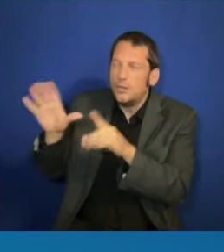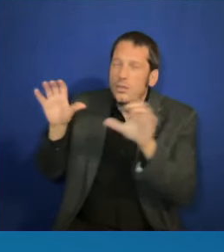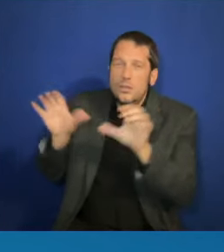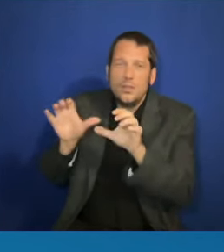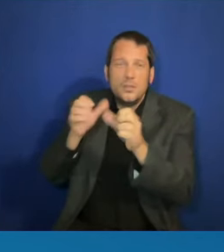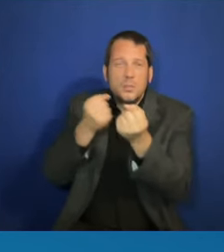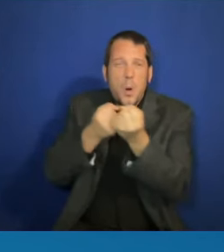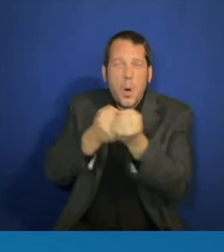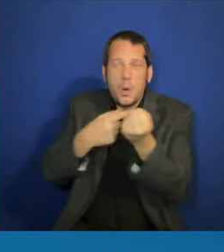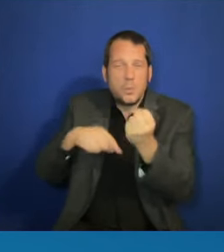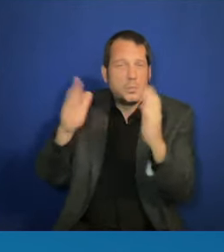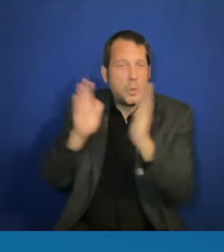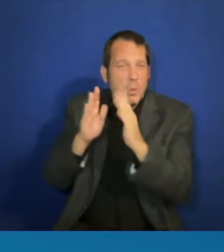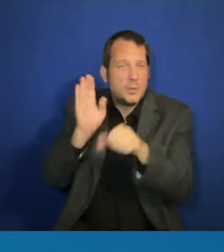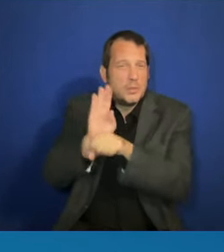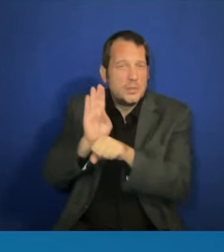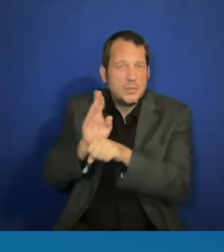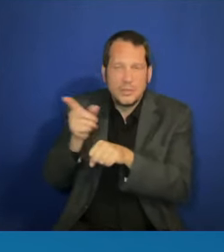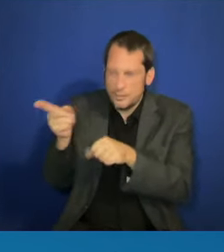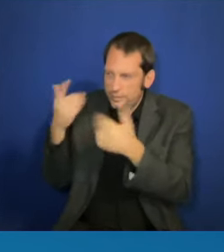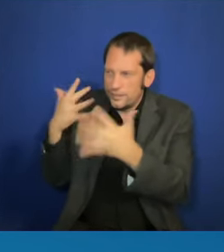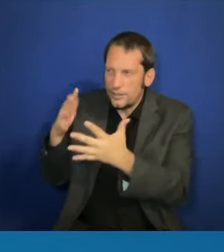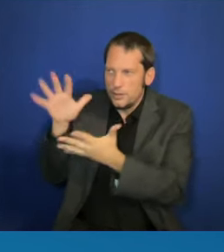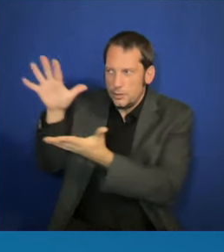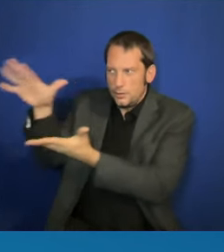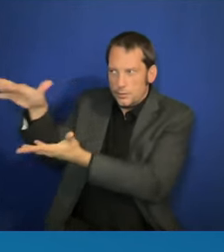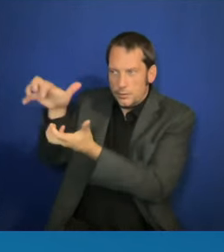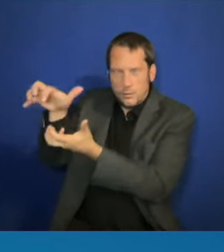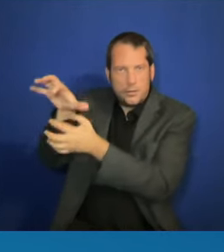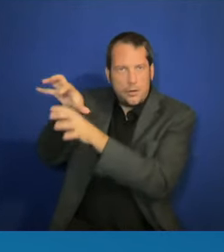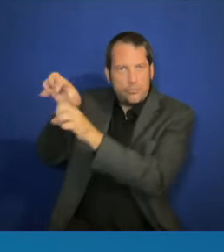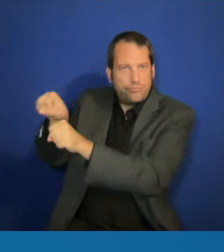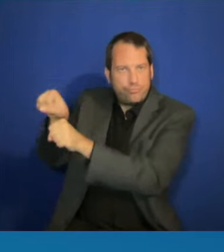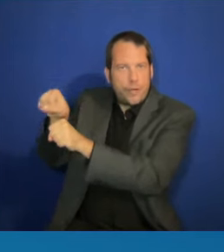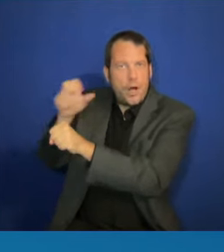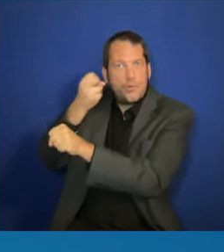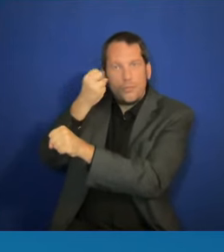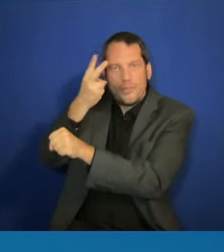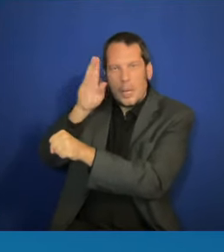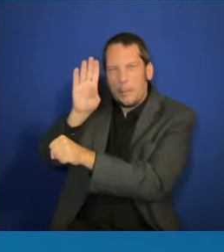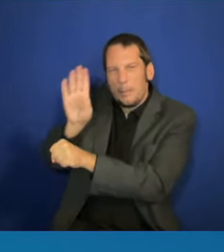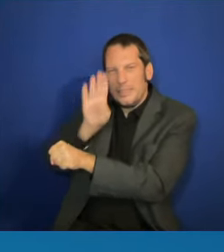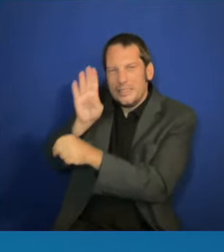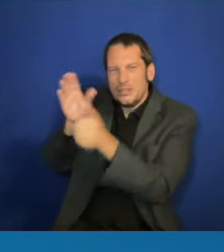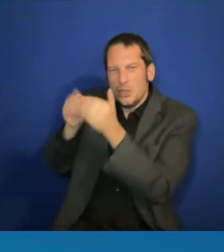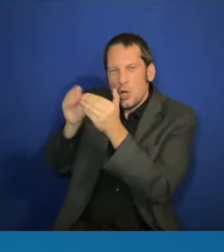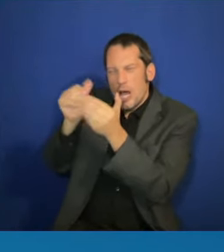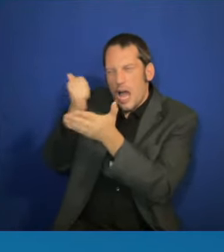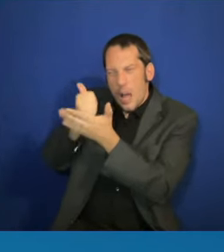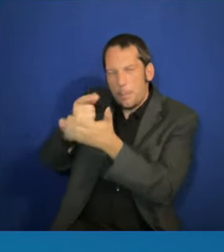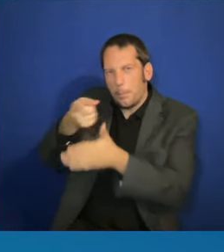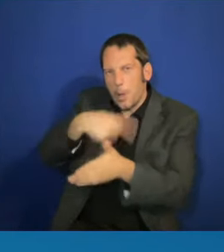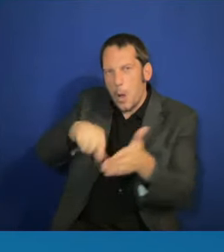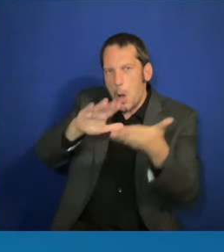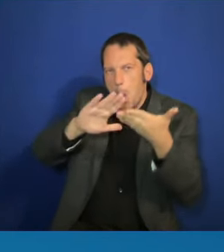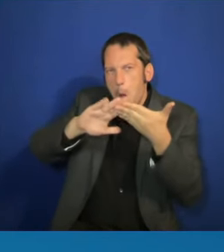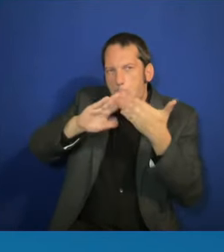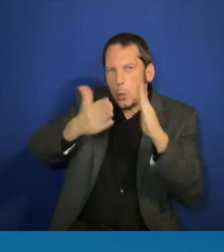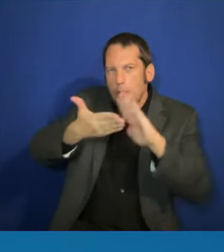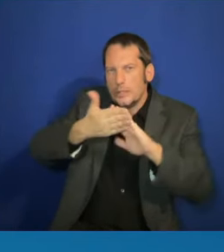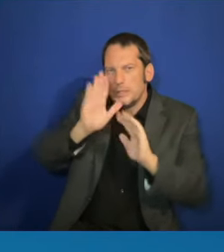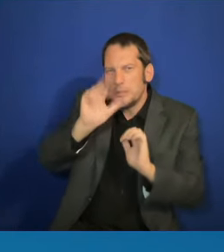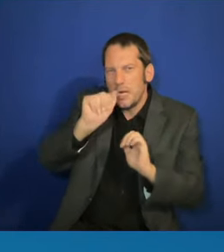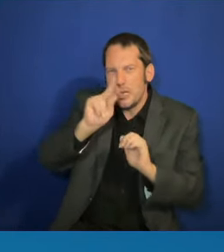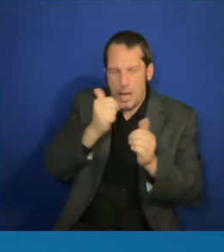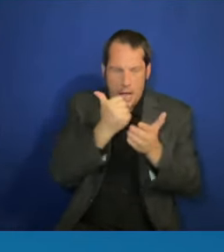banks that help entrepreneurs access that capital that they need to be successful. And you are leading the administration's